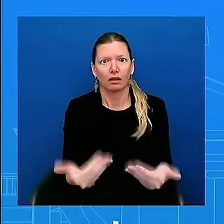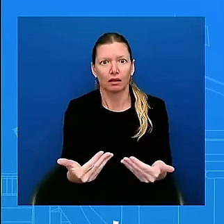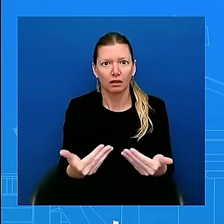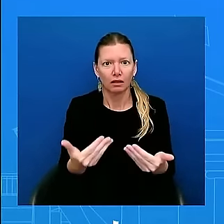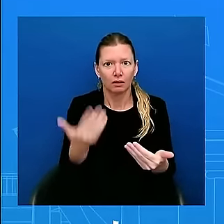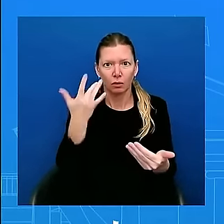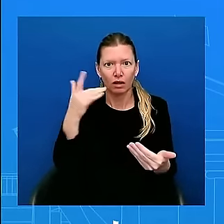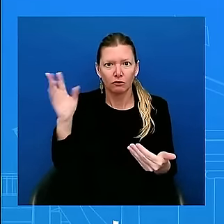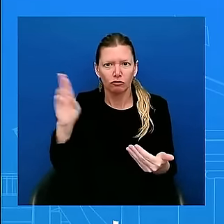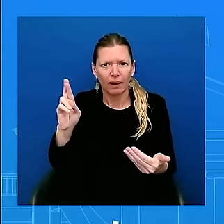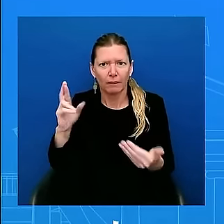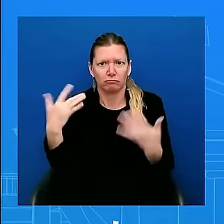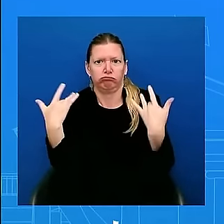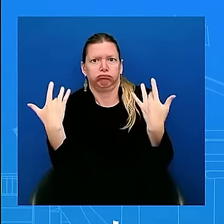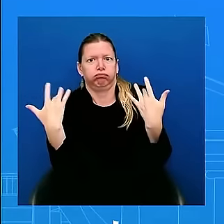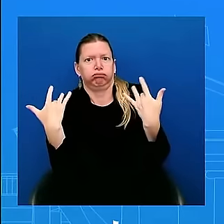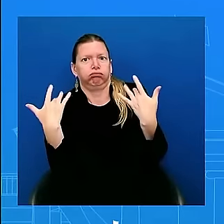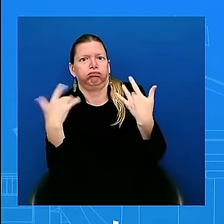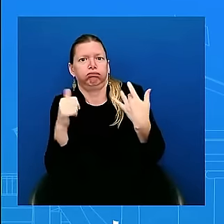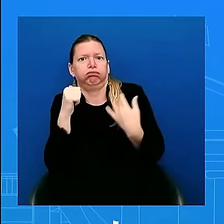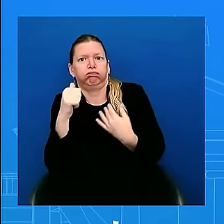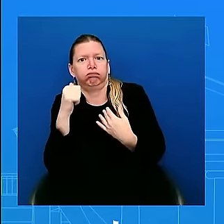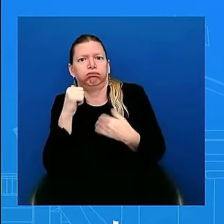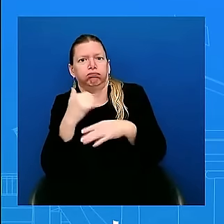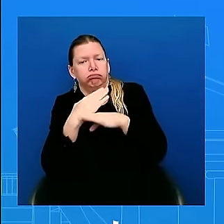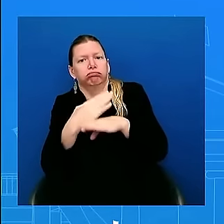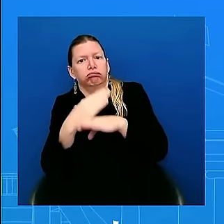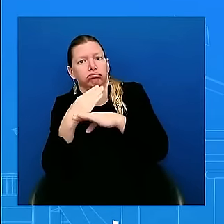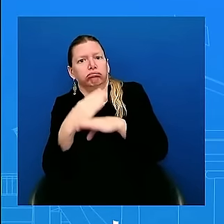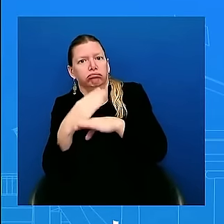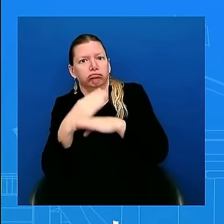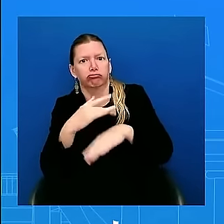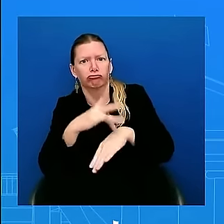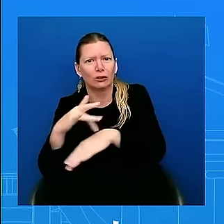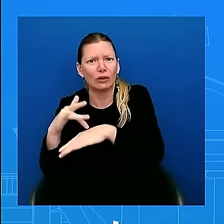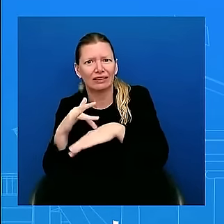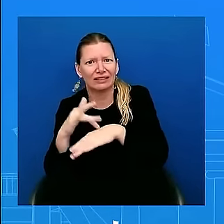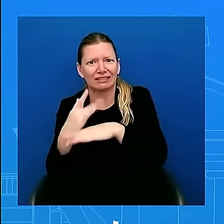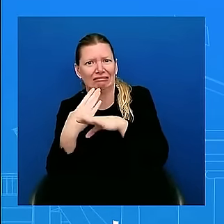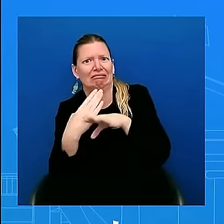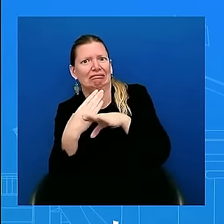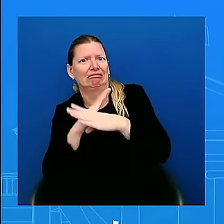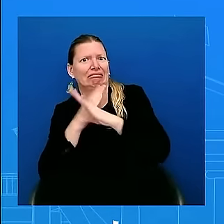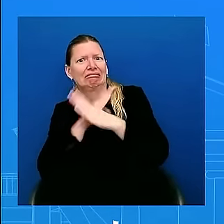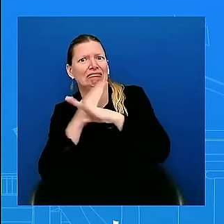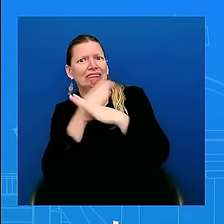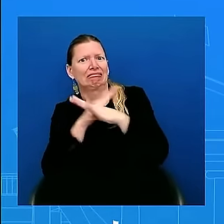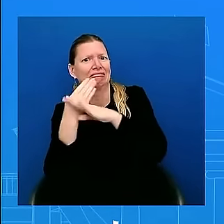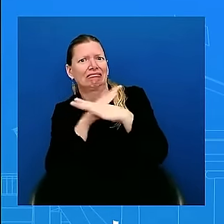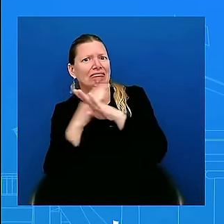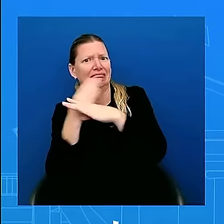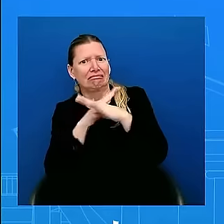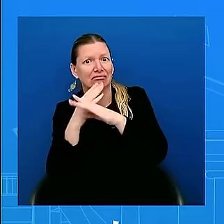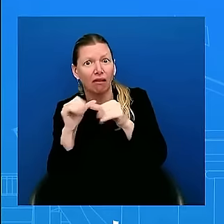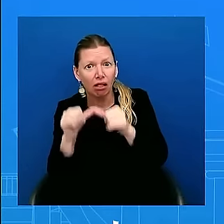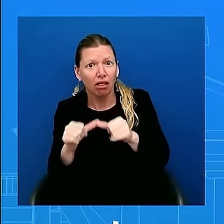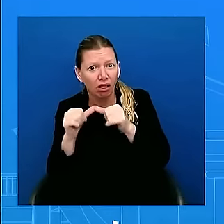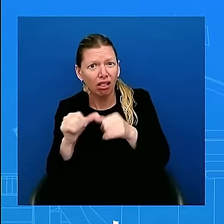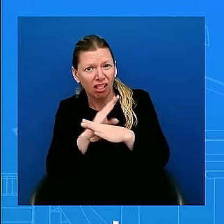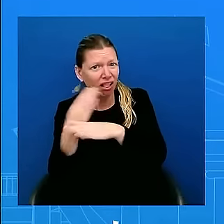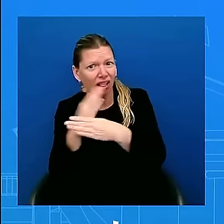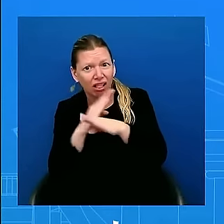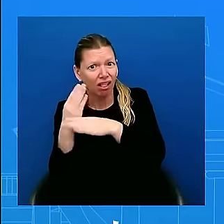block getting resources to the border patrol agents. They continue to block actually dealing with an immigration system. So yes,